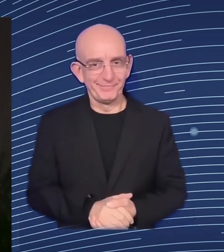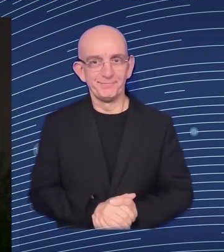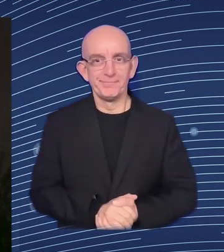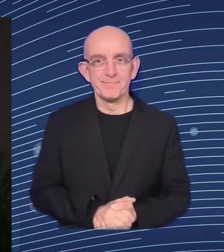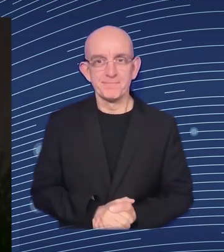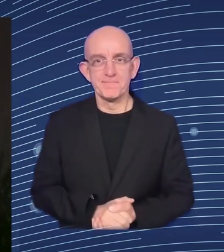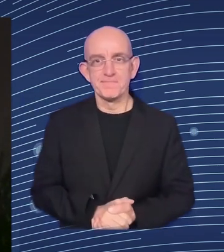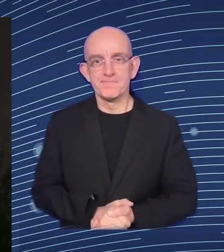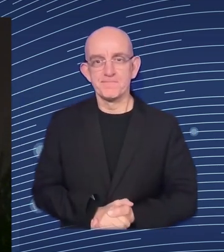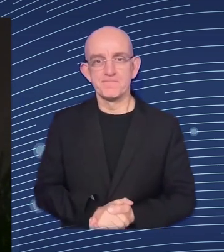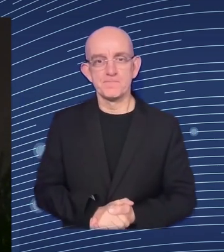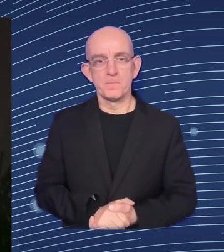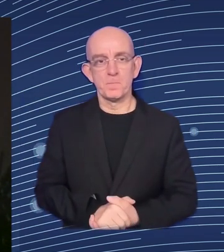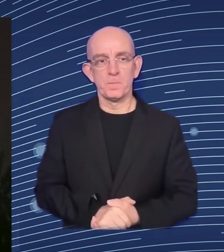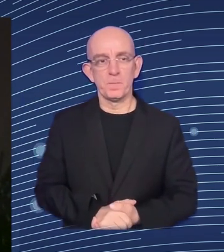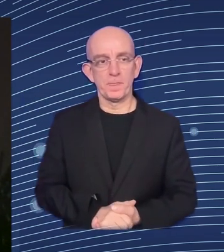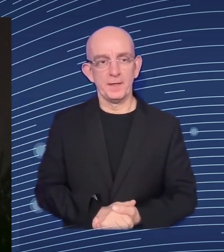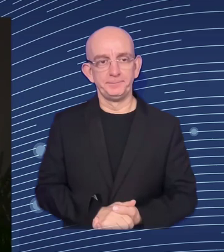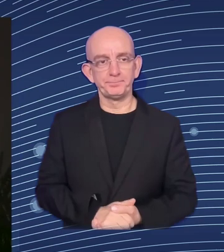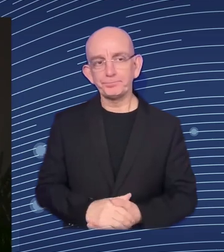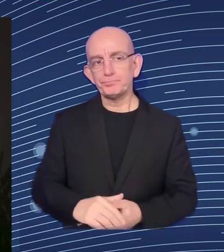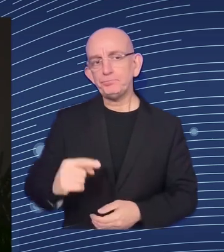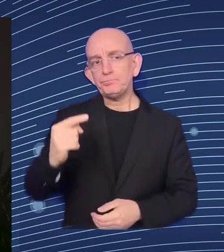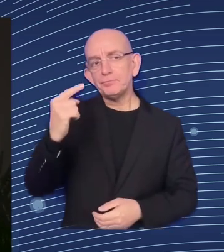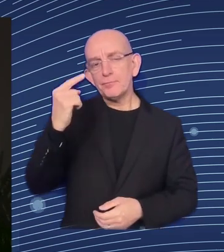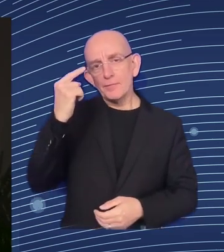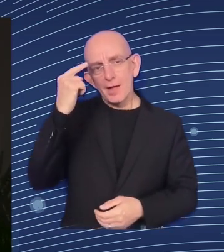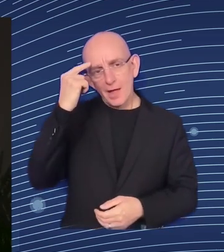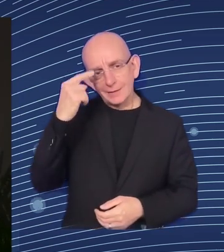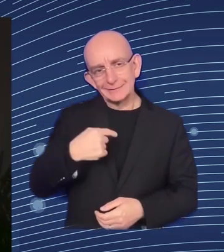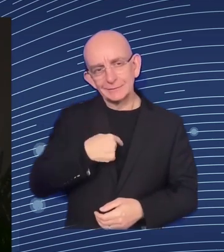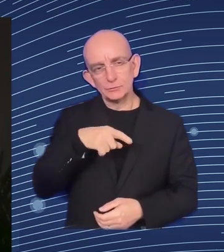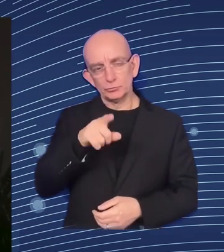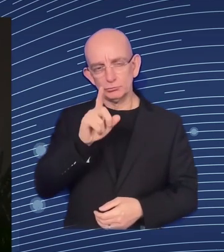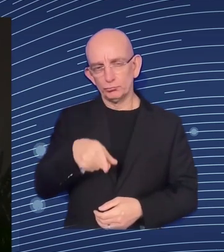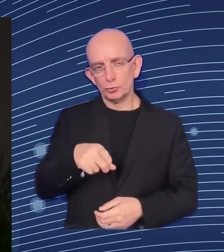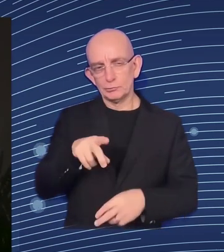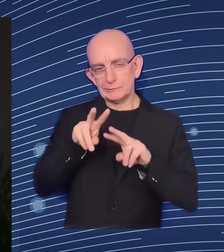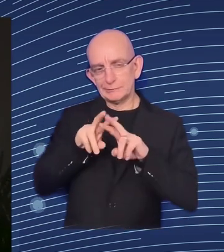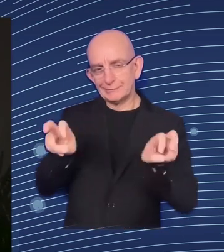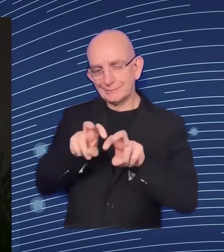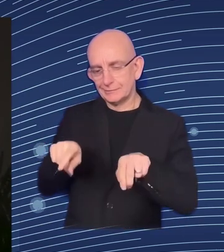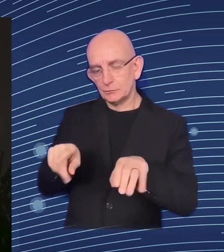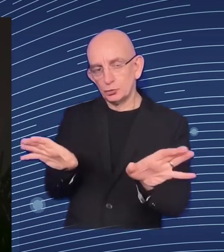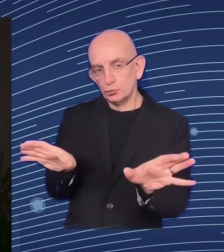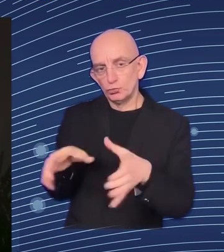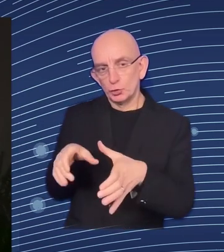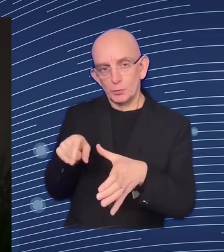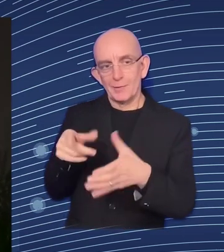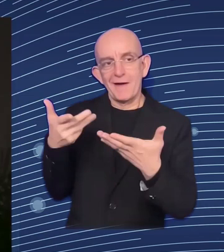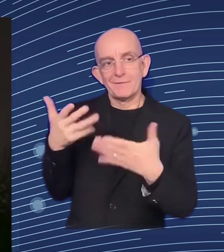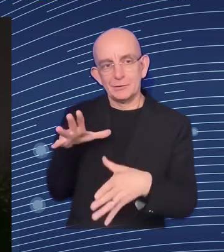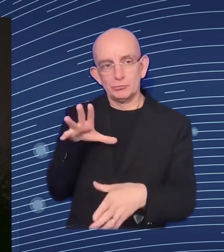Yeah, think we should examine a group that has participated in the workshop and then compare it with another group that didn't. That's maybe